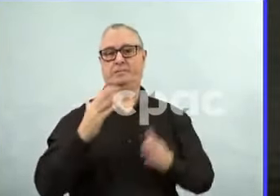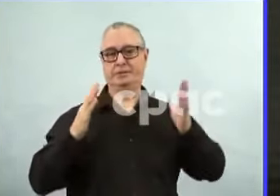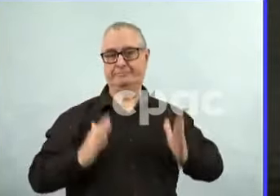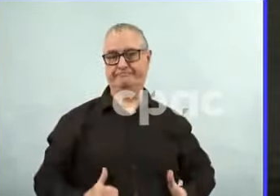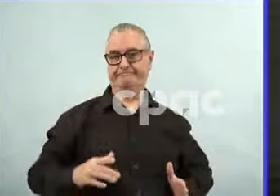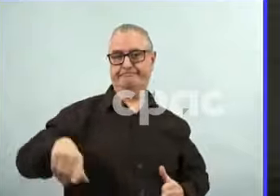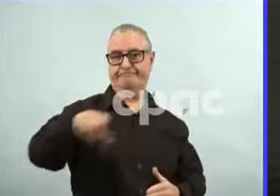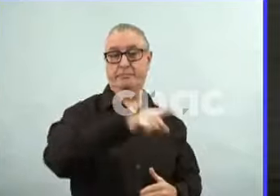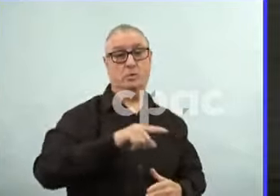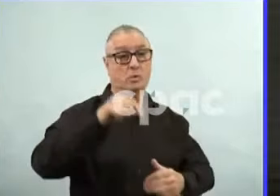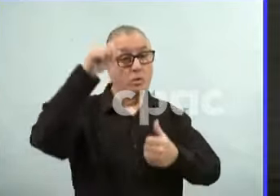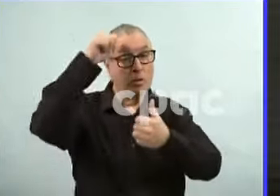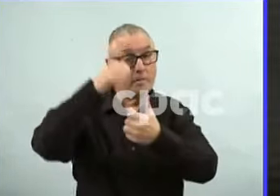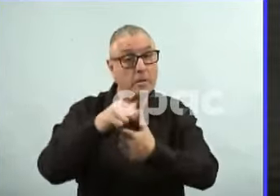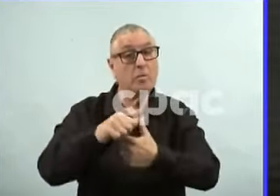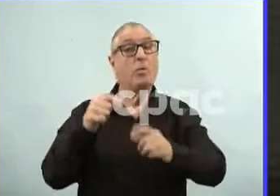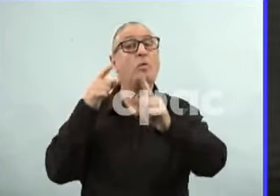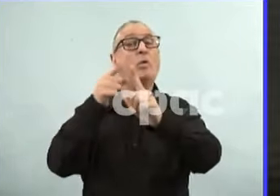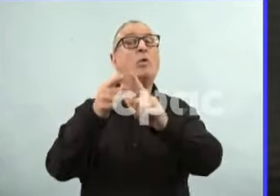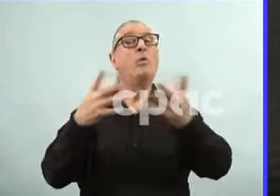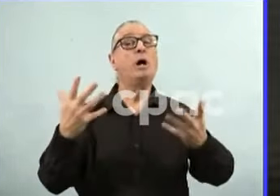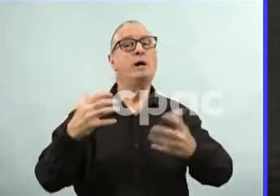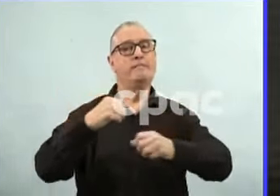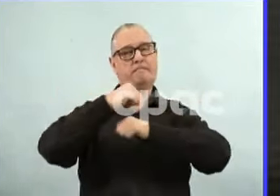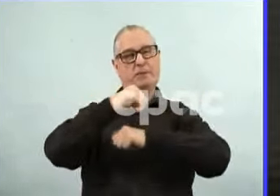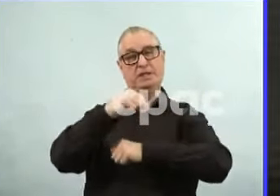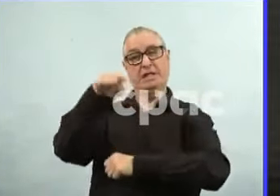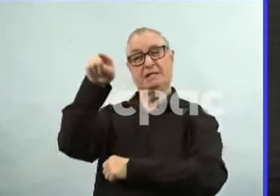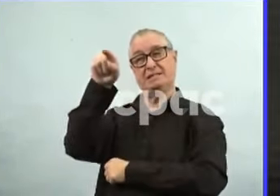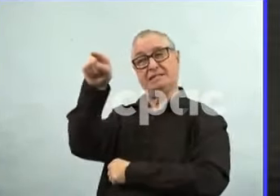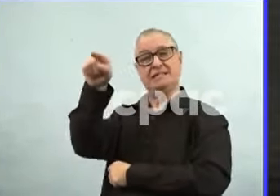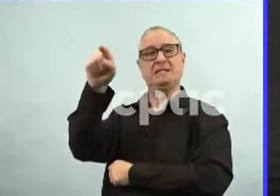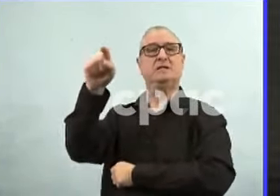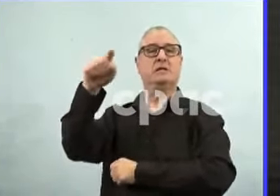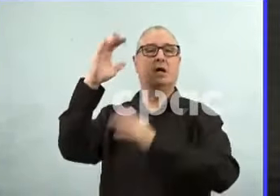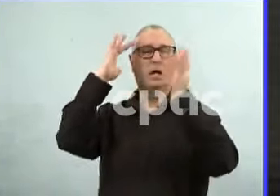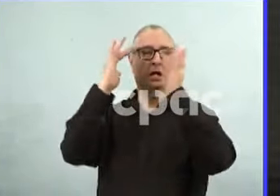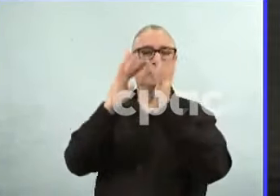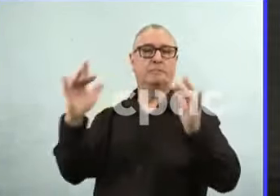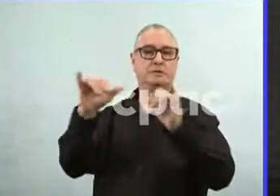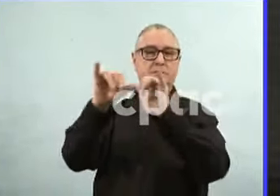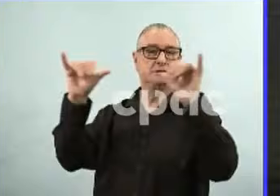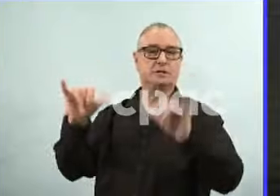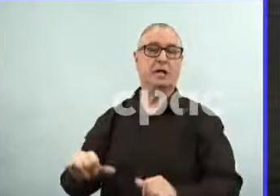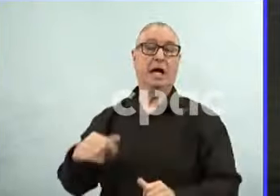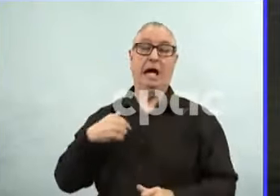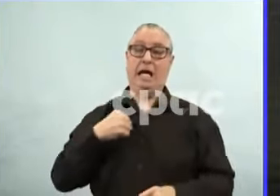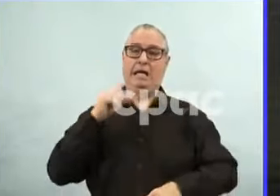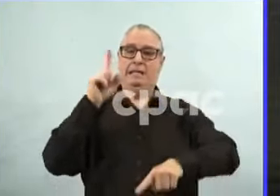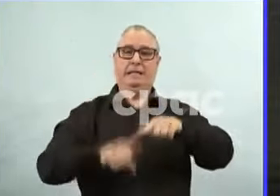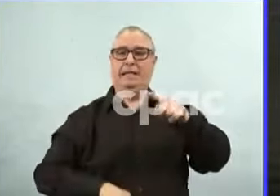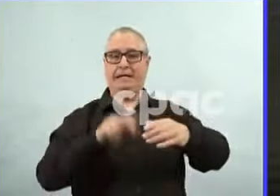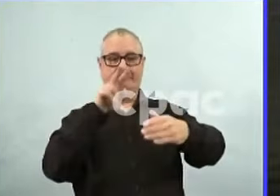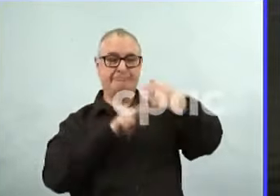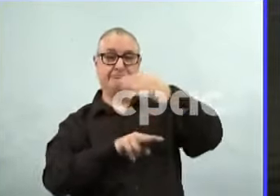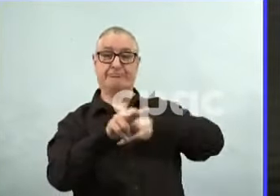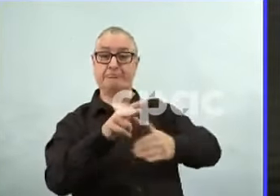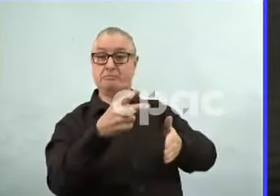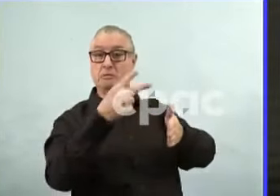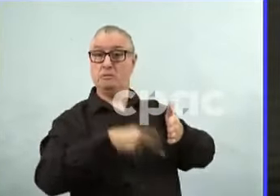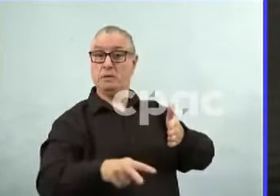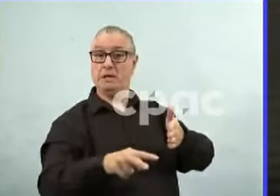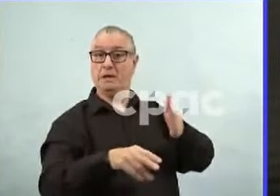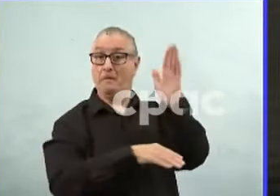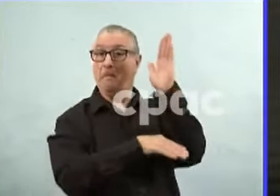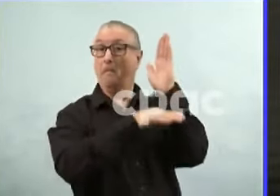So it's really hard for me to predict two months down the road. We're dealing here with day-to-day, week-to-week, and how an order cycle right now would be two weeks. So I would